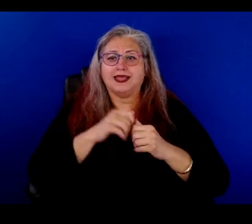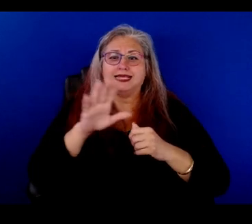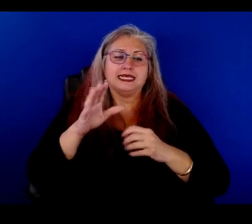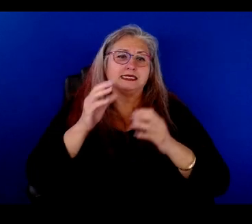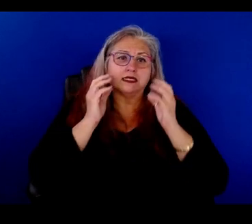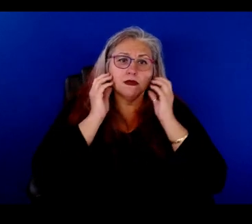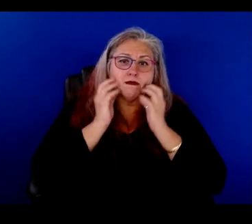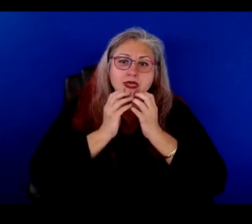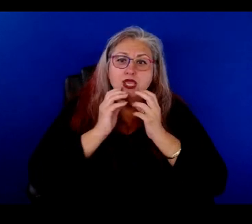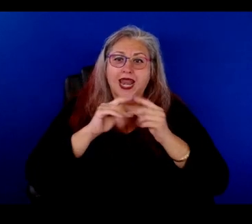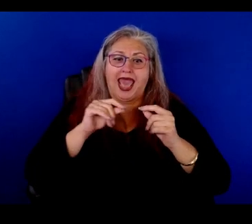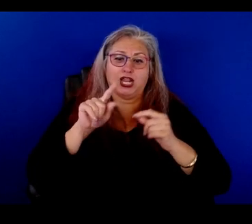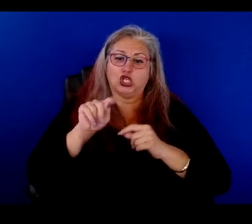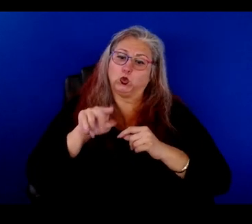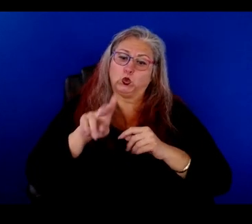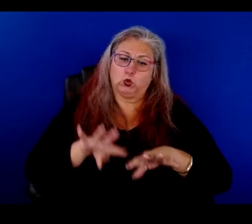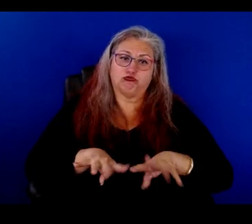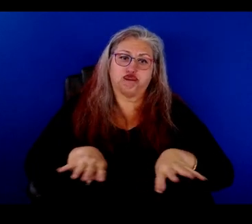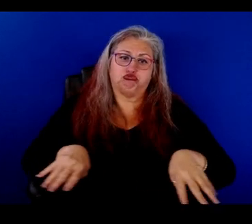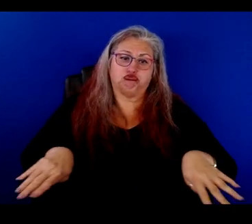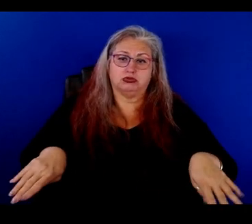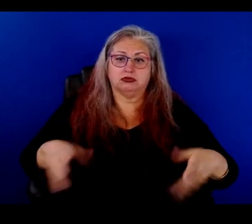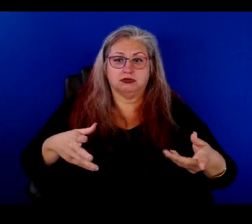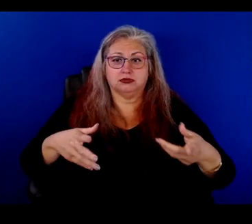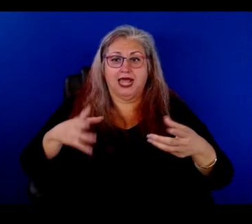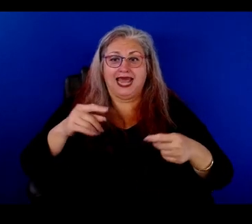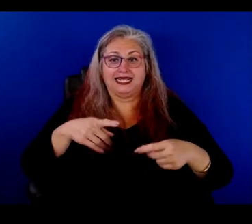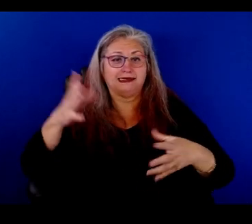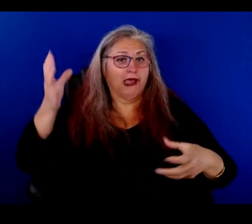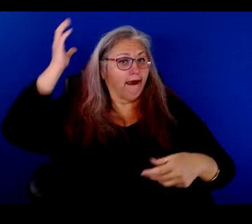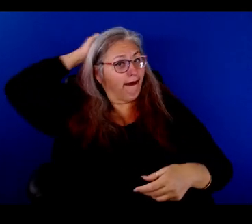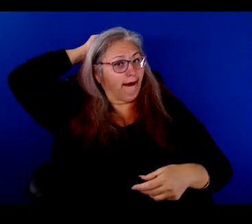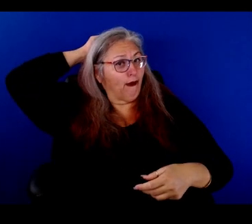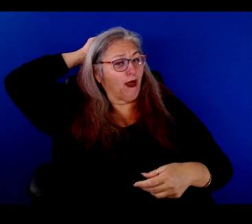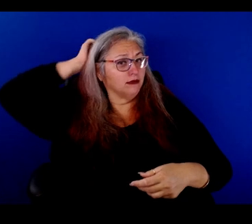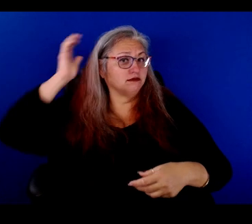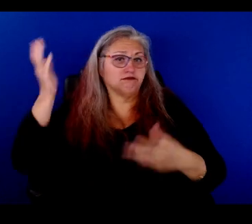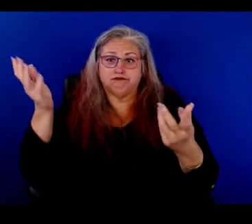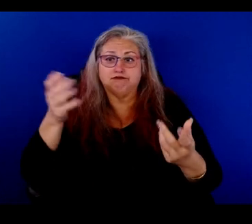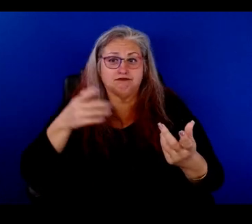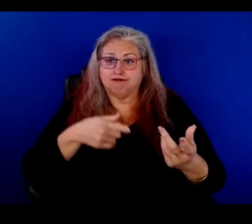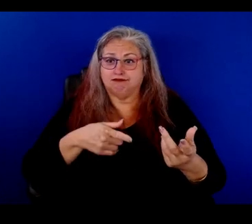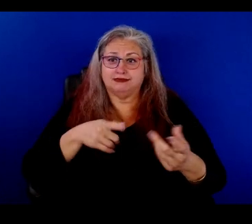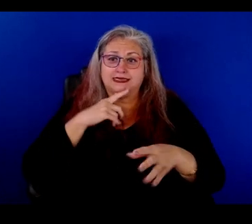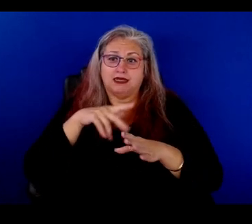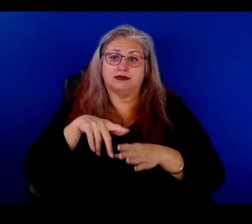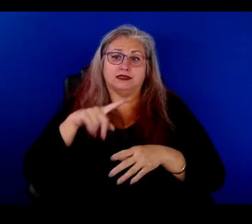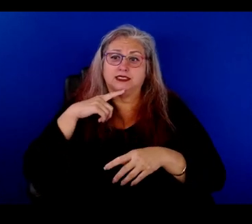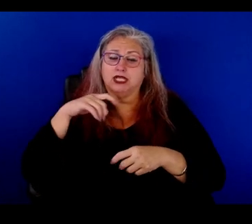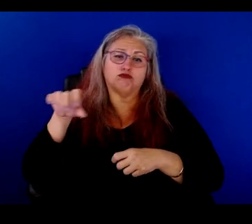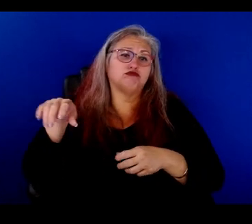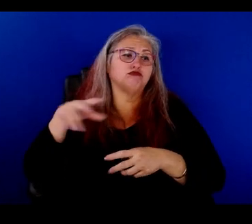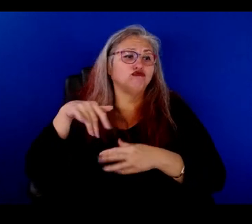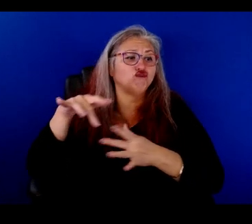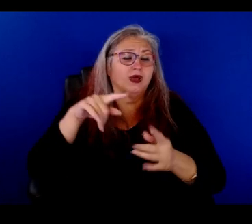beard and his tutu, you know, and the hair up in pony tail, you know, Yeah. Riding around Austin for years